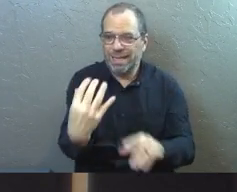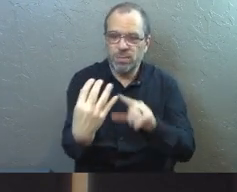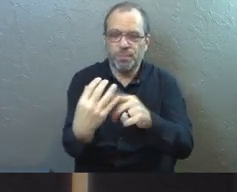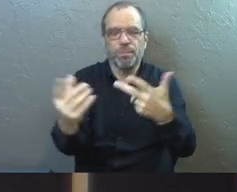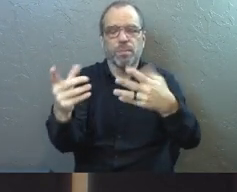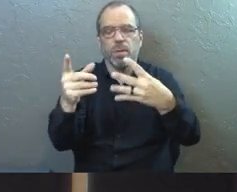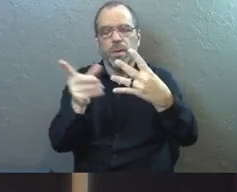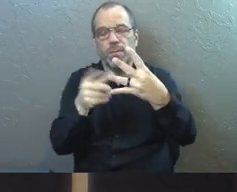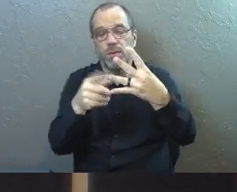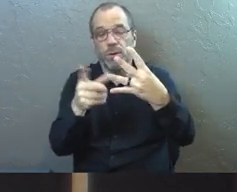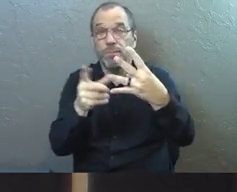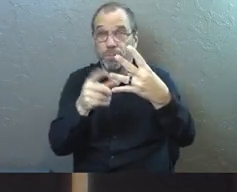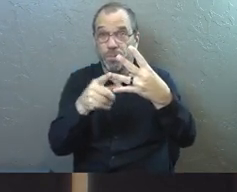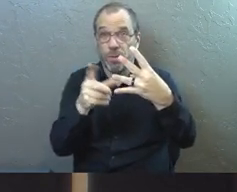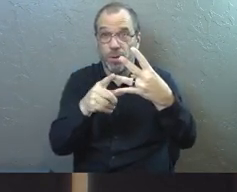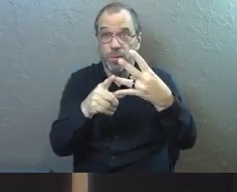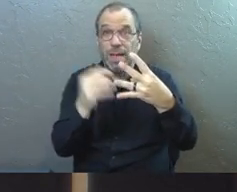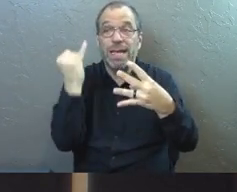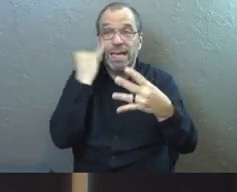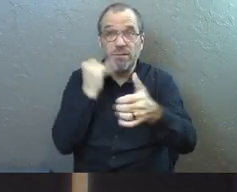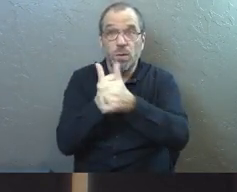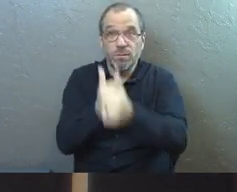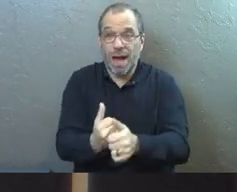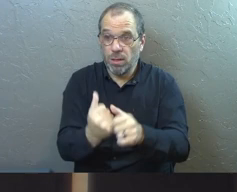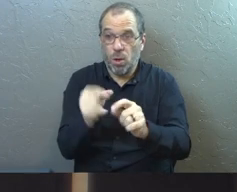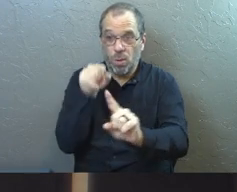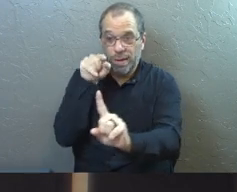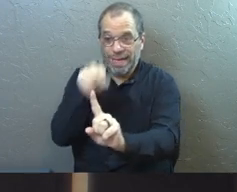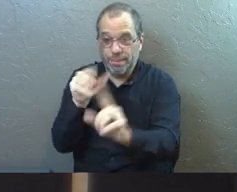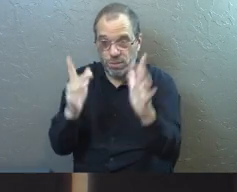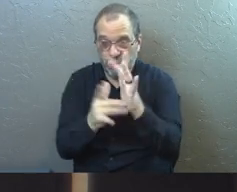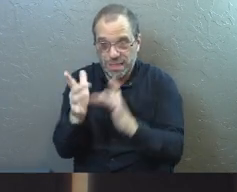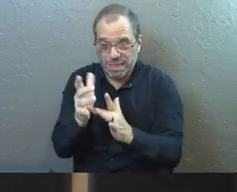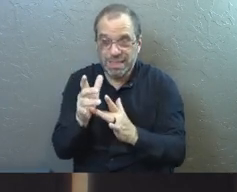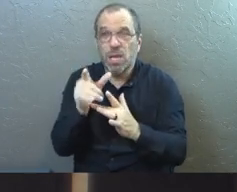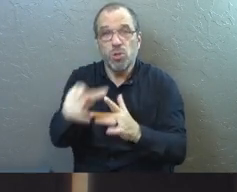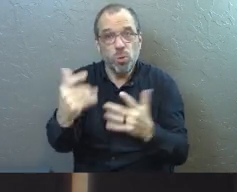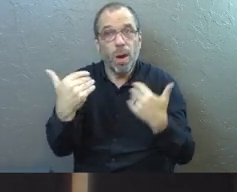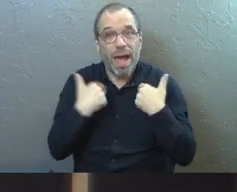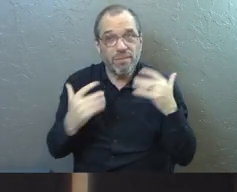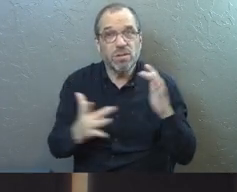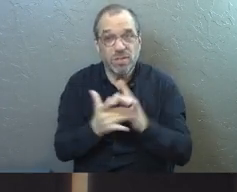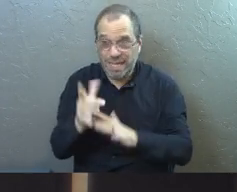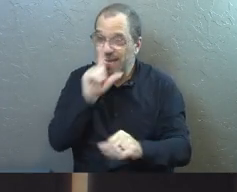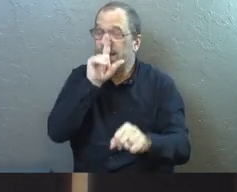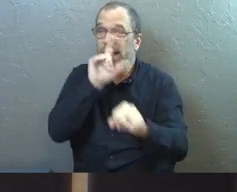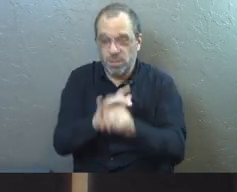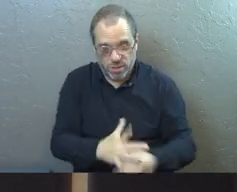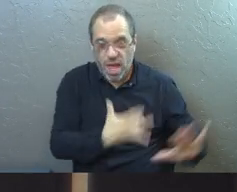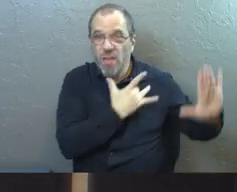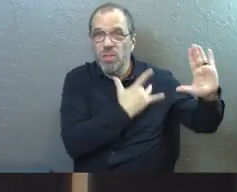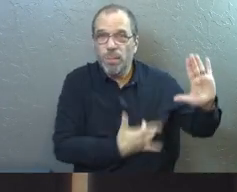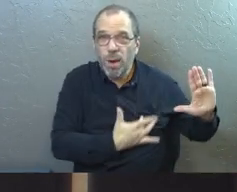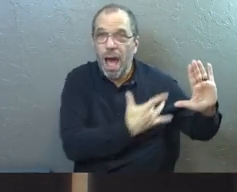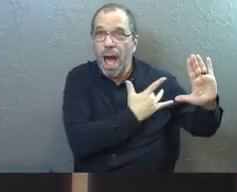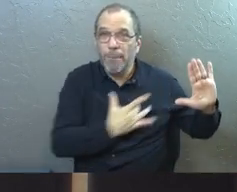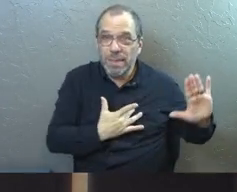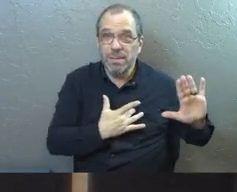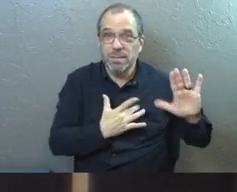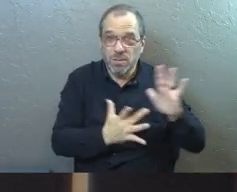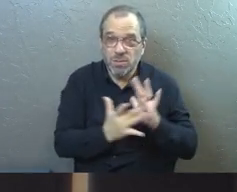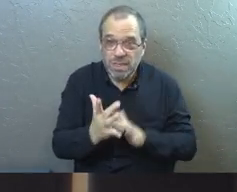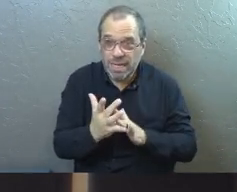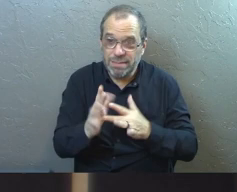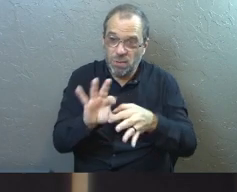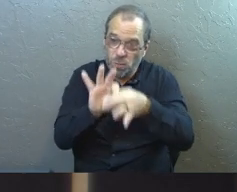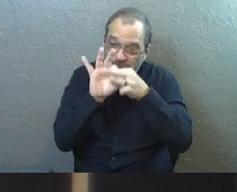Third point, if you follow him, you will have him. This is one of the promises of Jesus. It's all about relationship, and if